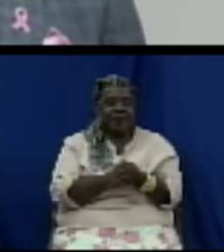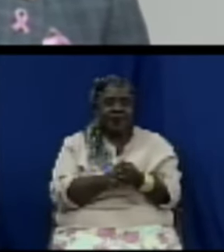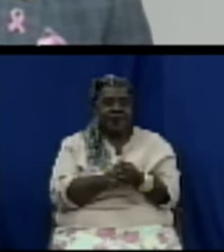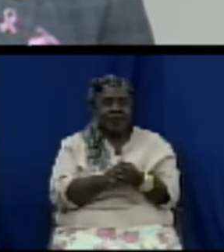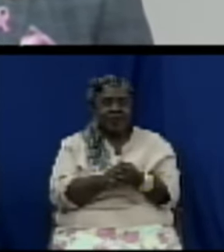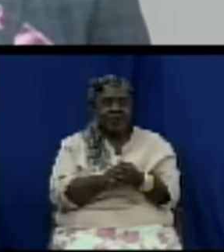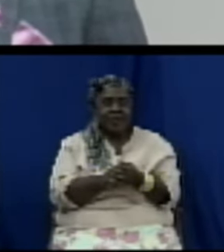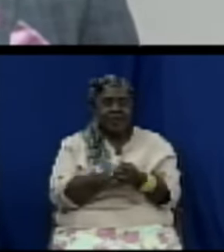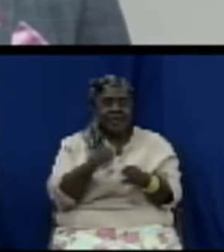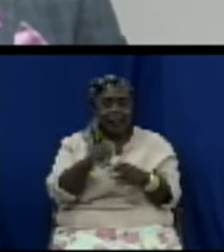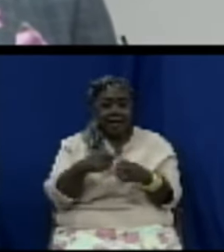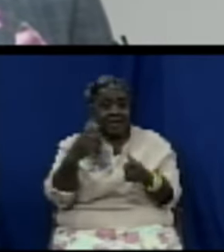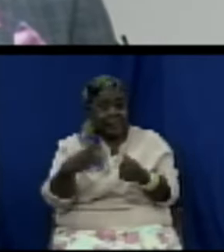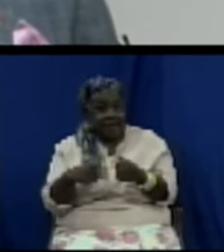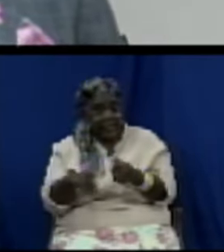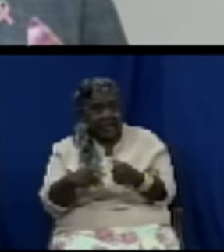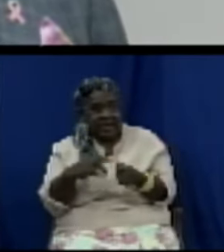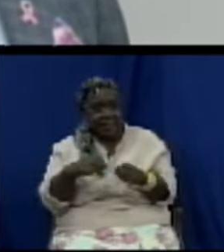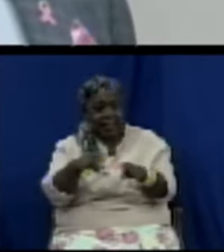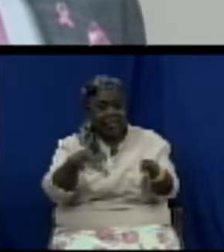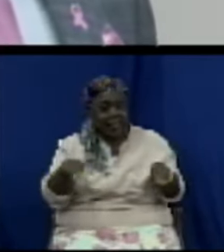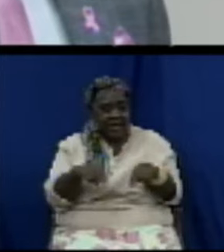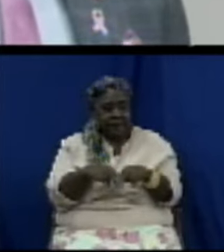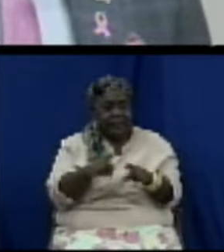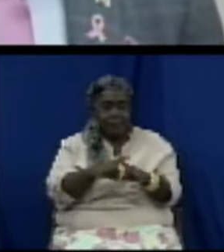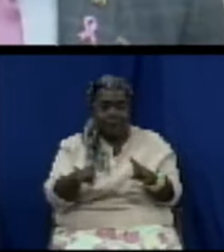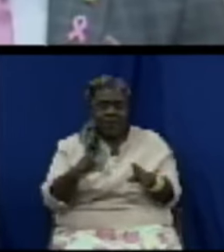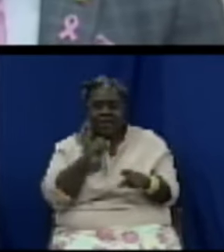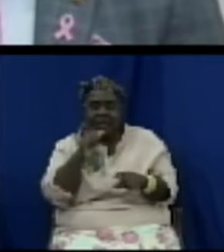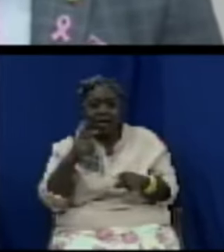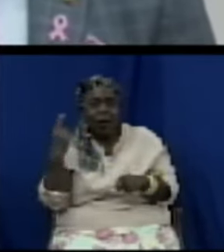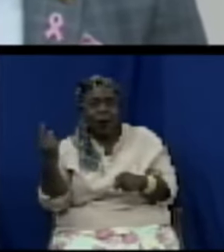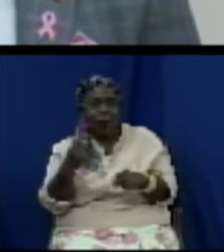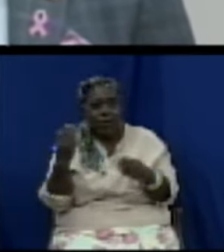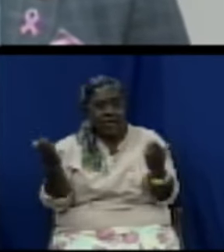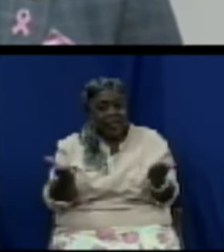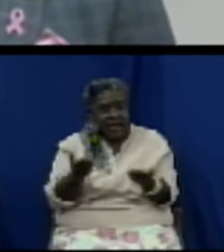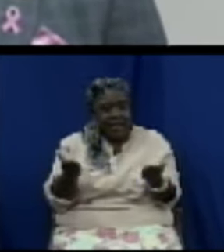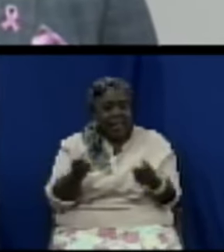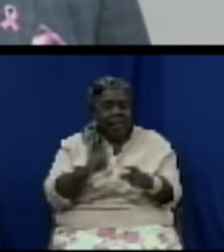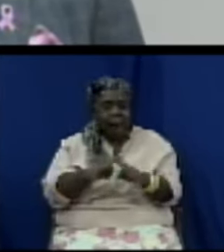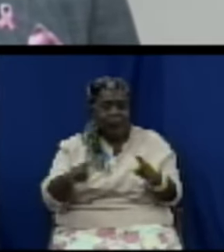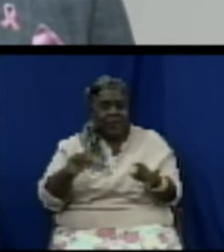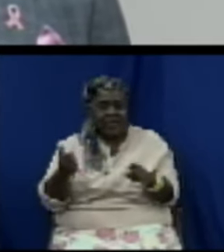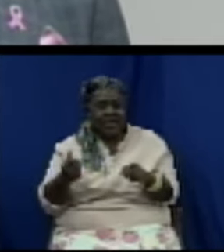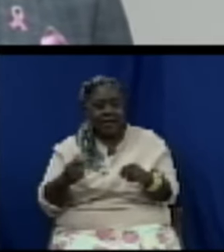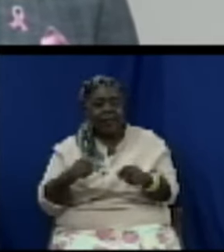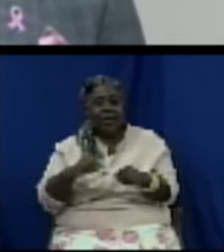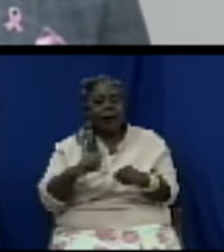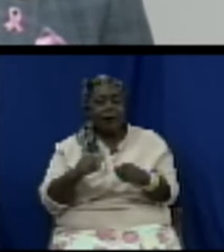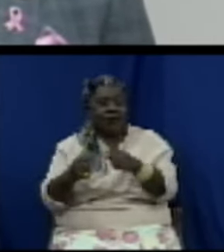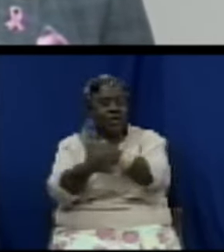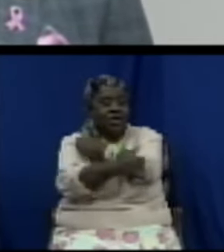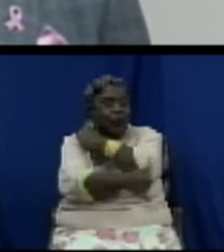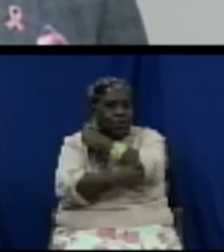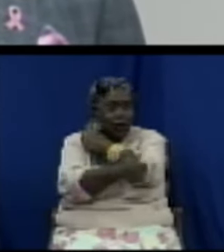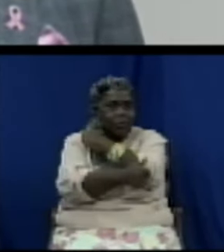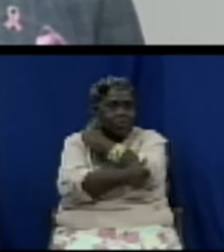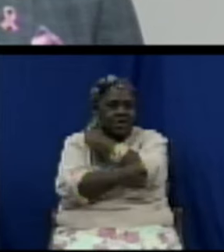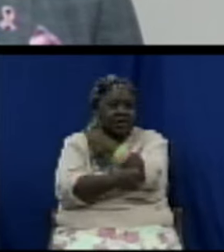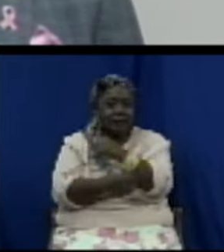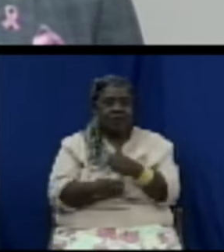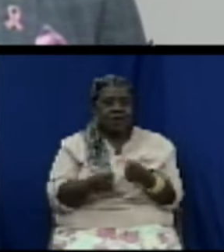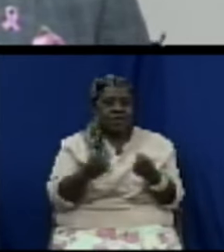Kitts and Nevis, not just for St. Kitts and Nevis, but we want to offer it to the other countries around. Why is it we are doing this? There are a number of